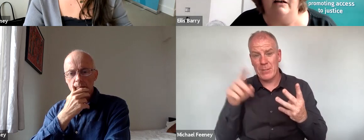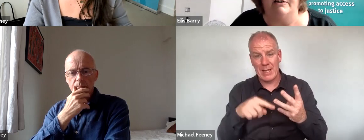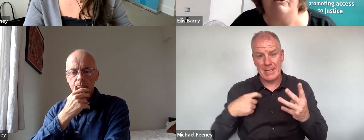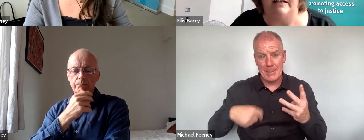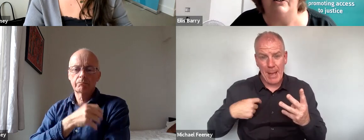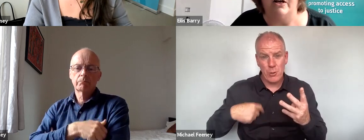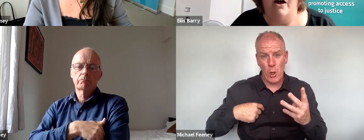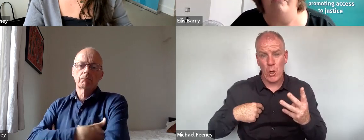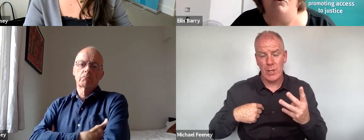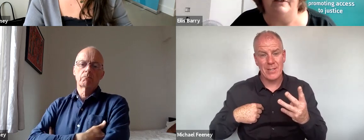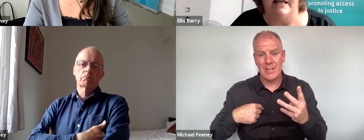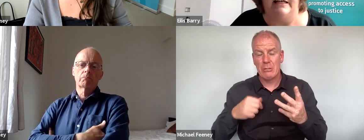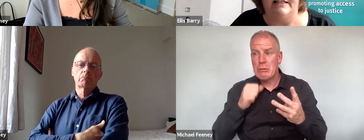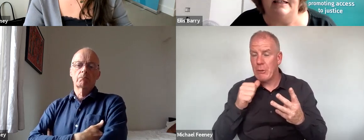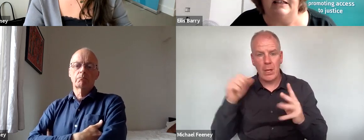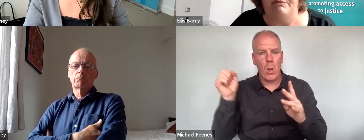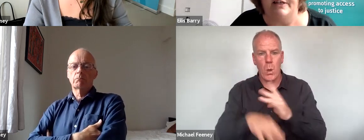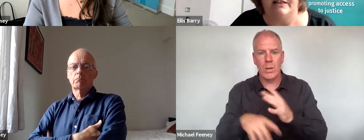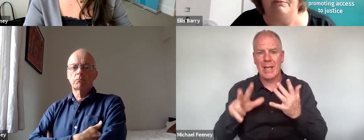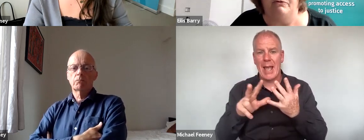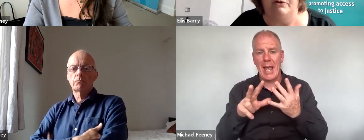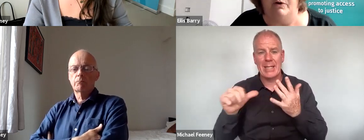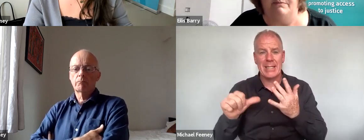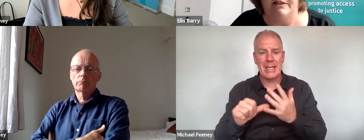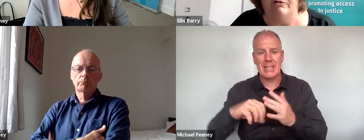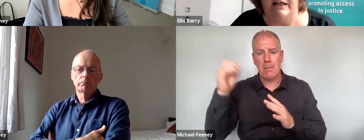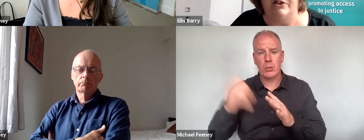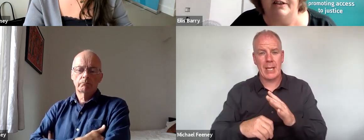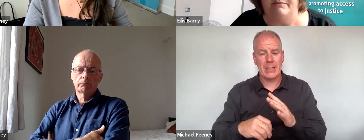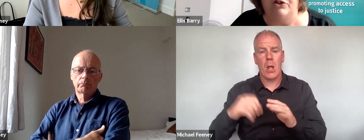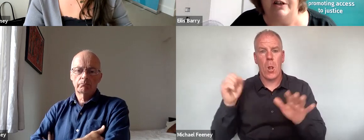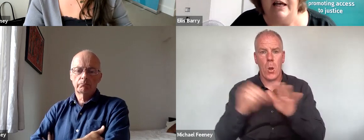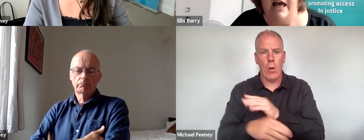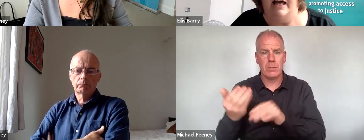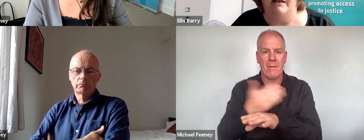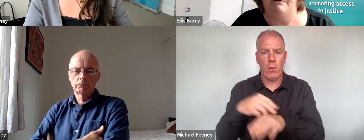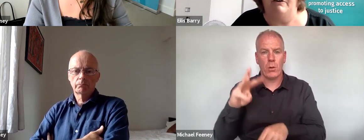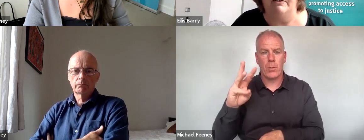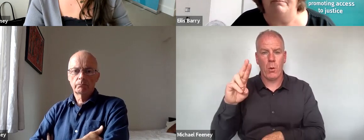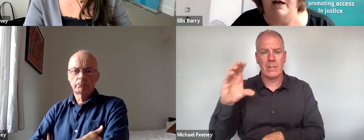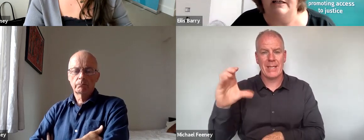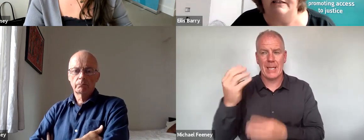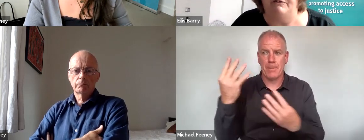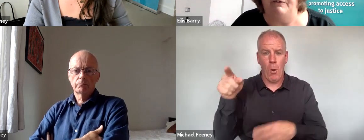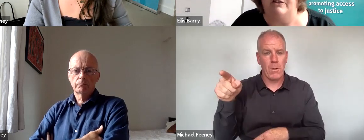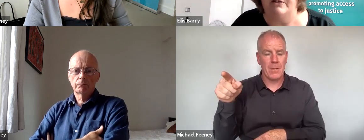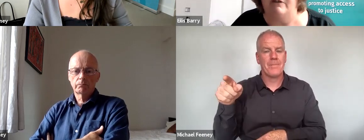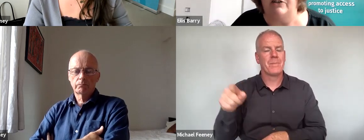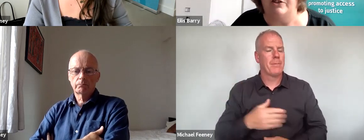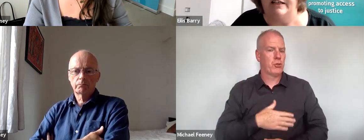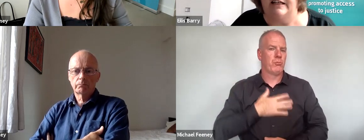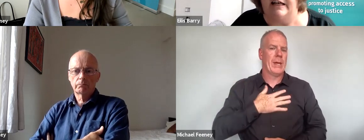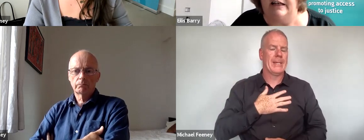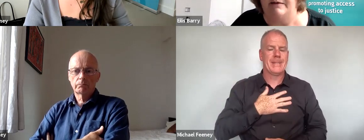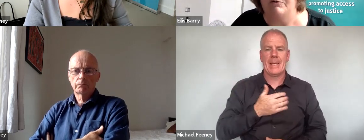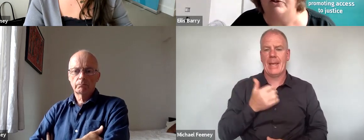staggering loss rate of more than 86% before the Workplace Relations Commission. And I'd be very surprised if the figures in